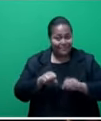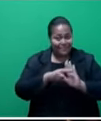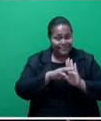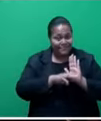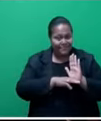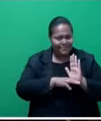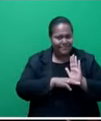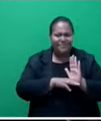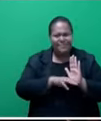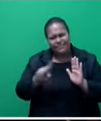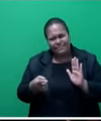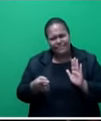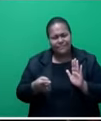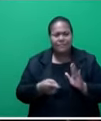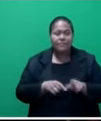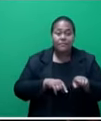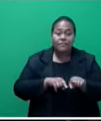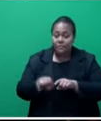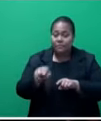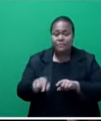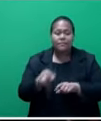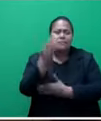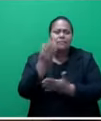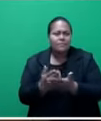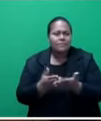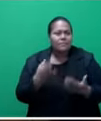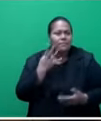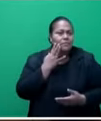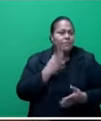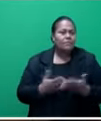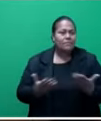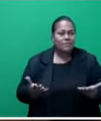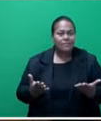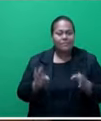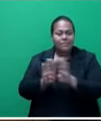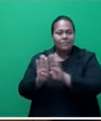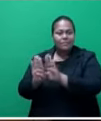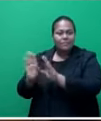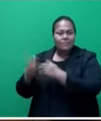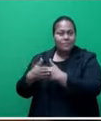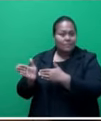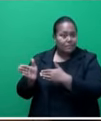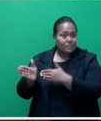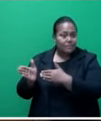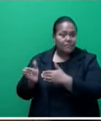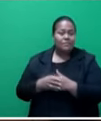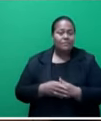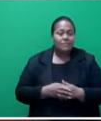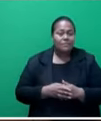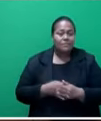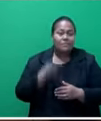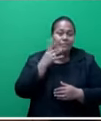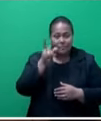course, is contingent upon when and how the borders open, when and how we're going to get